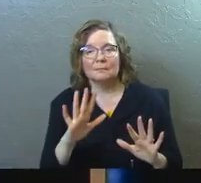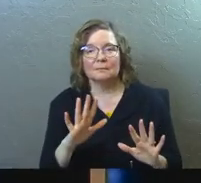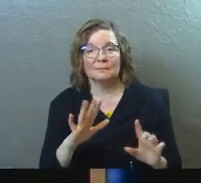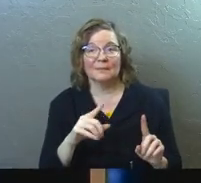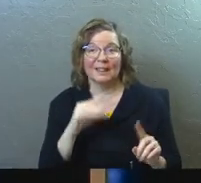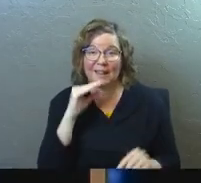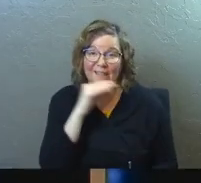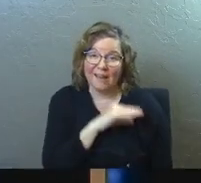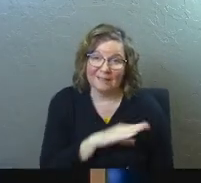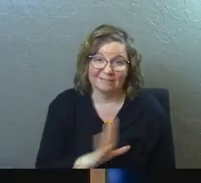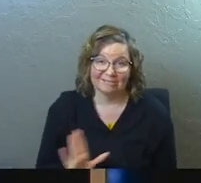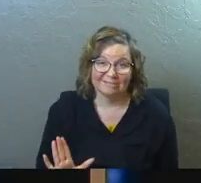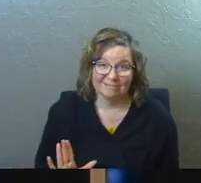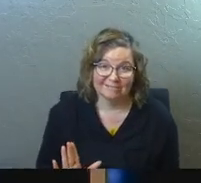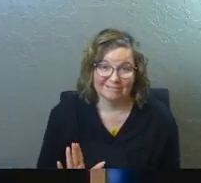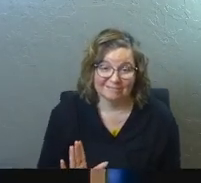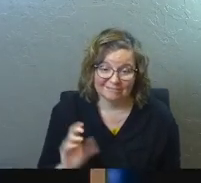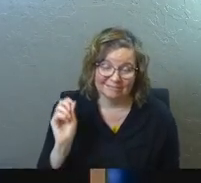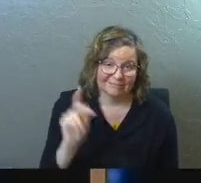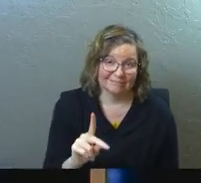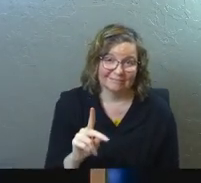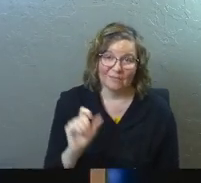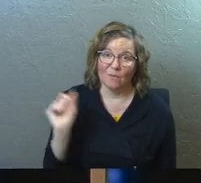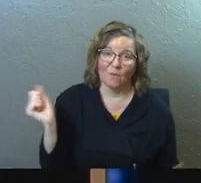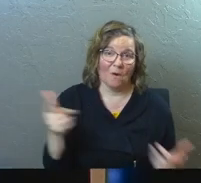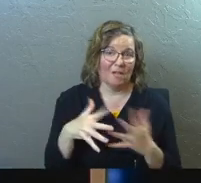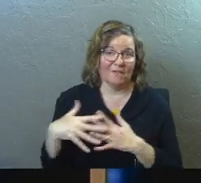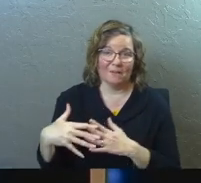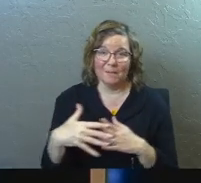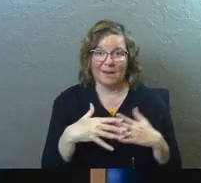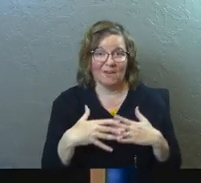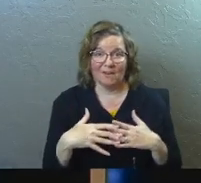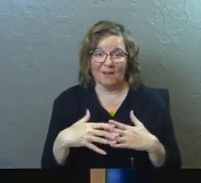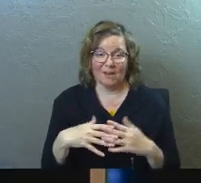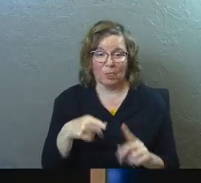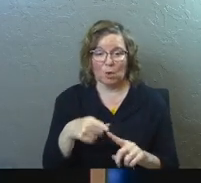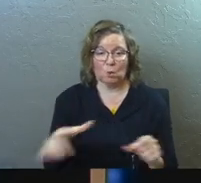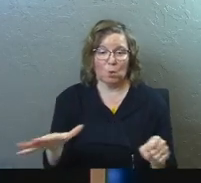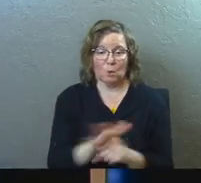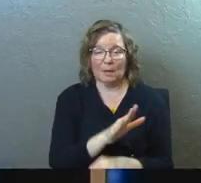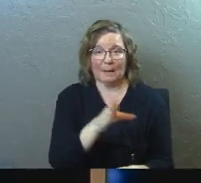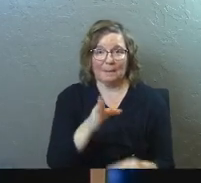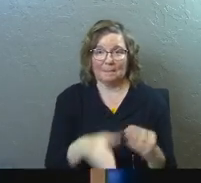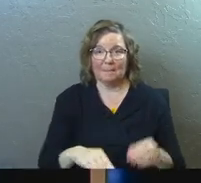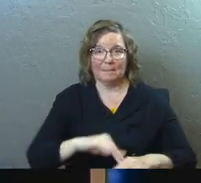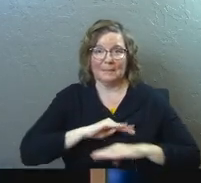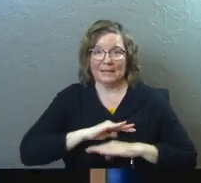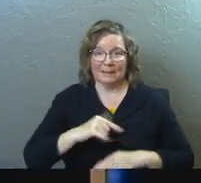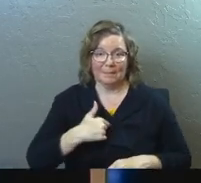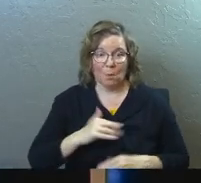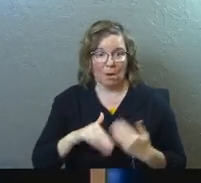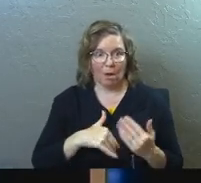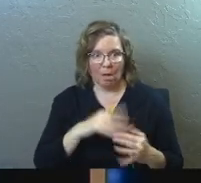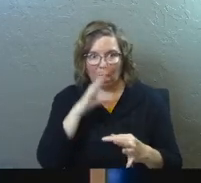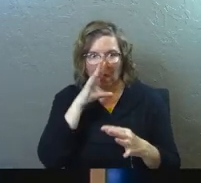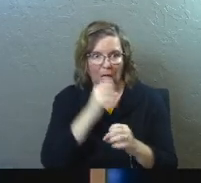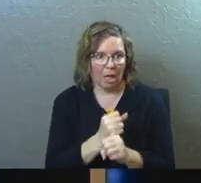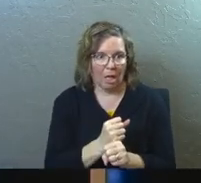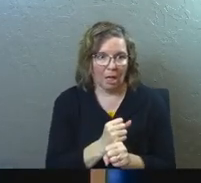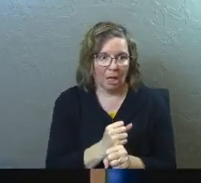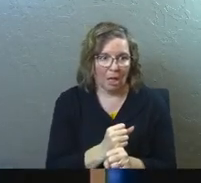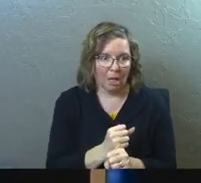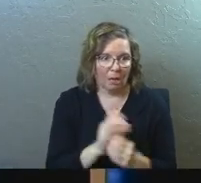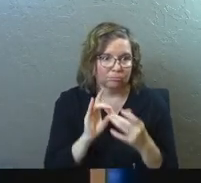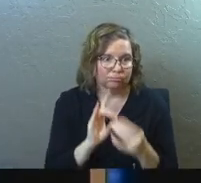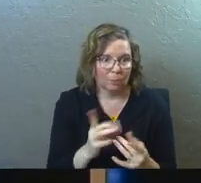She lied, okay? She lied to all of America. And we all listened to it and it broke us